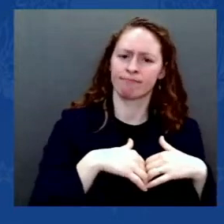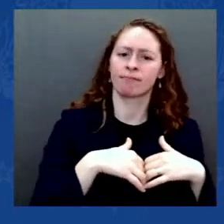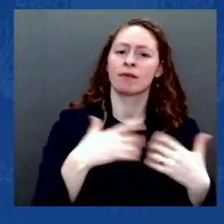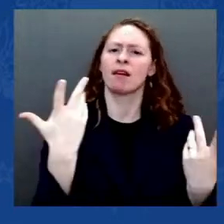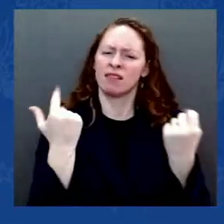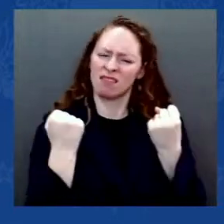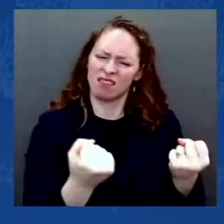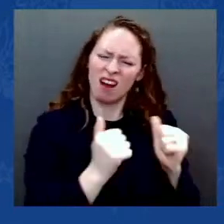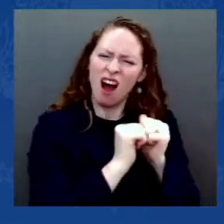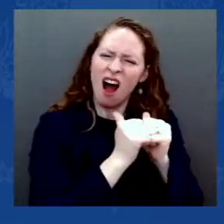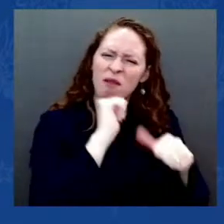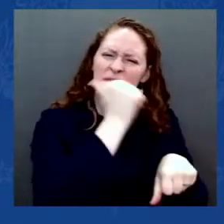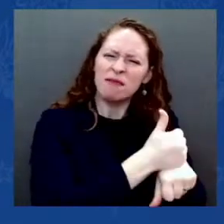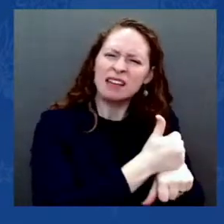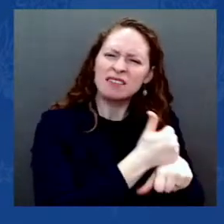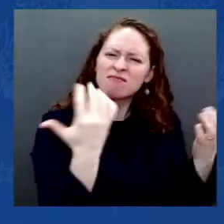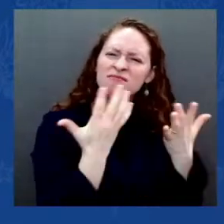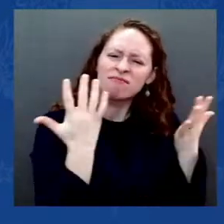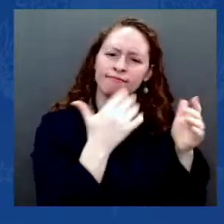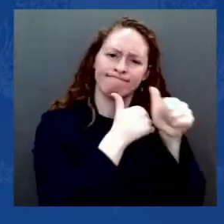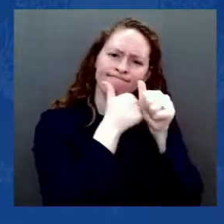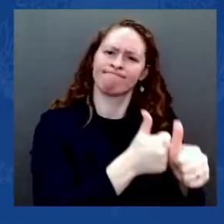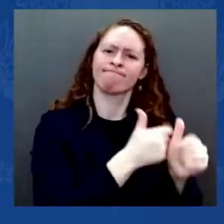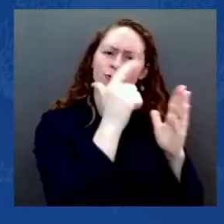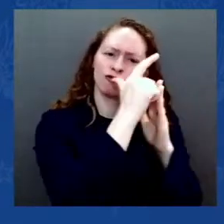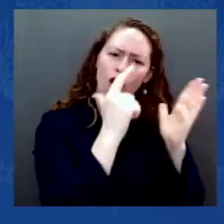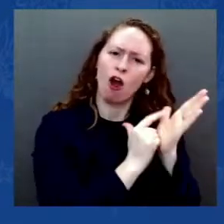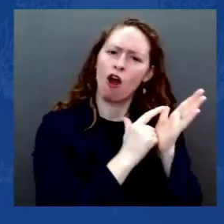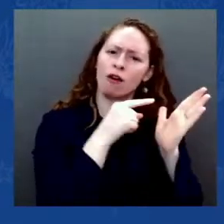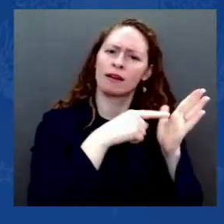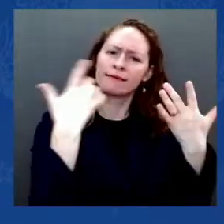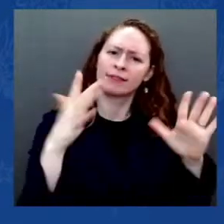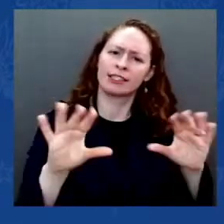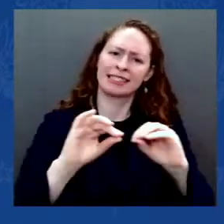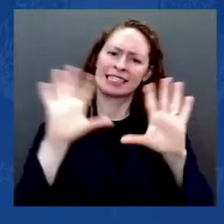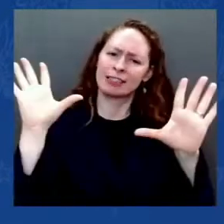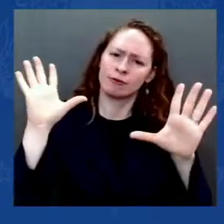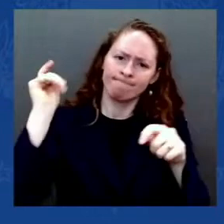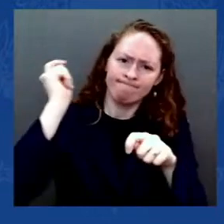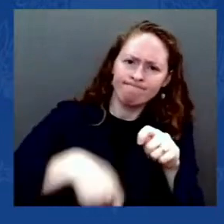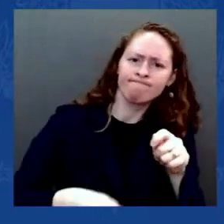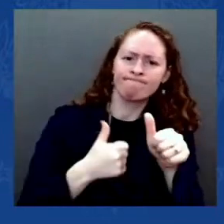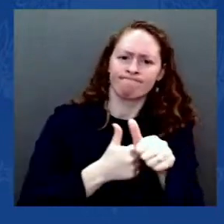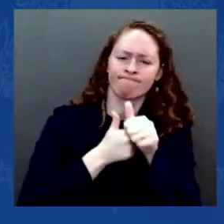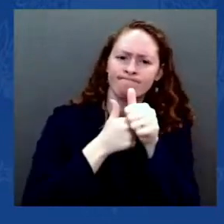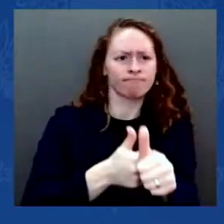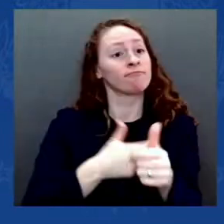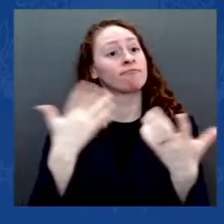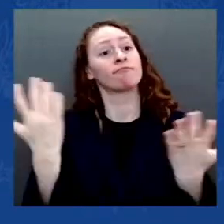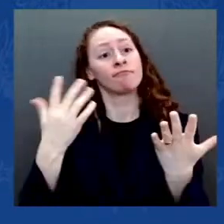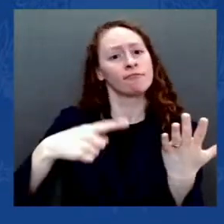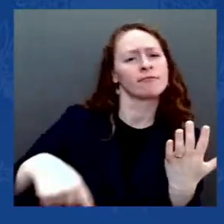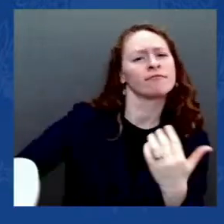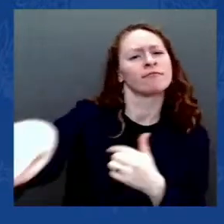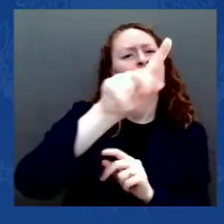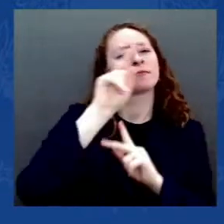that everyone should be treated equally, that elections should be free and fair,